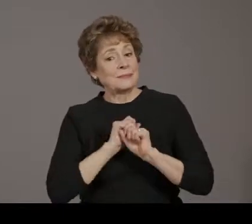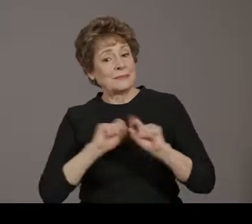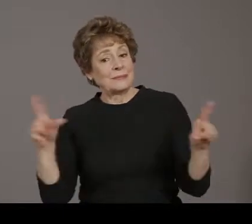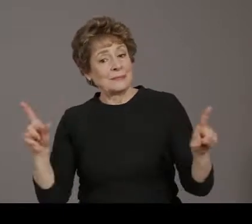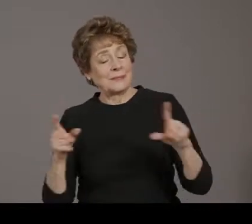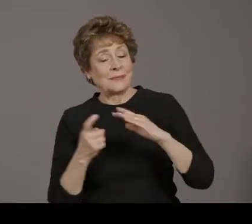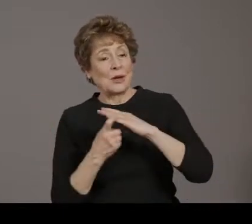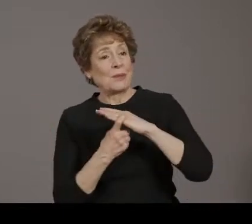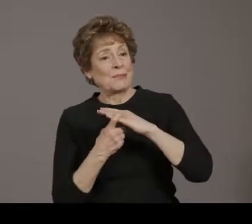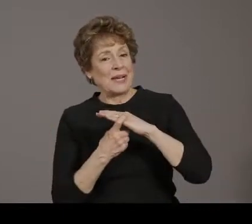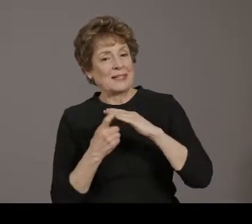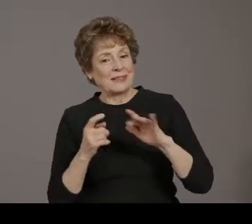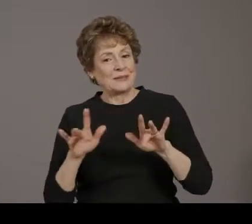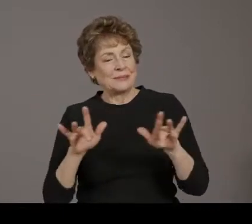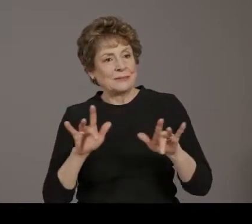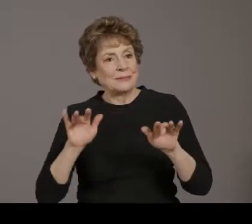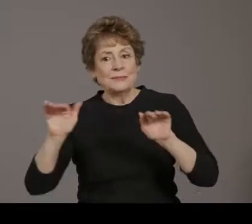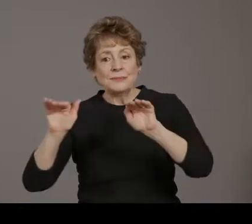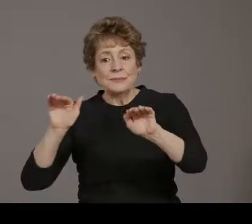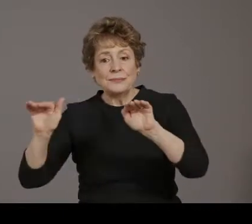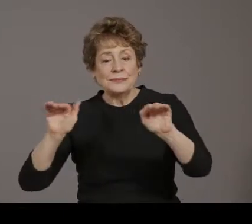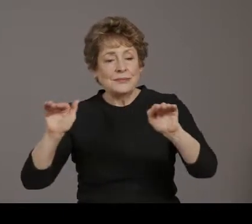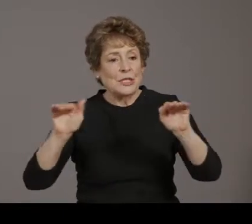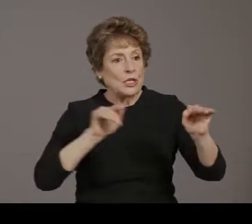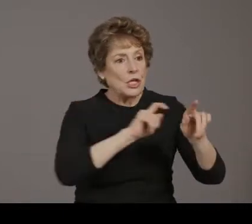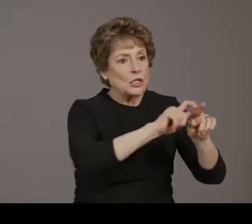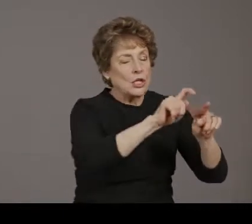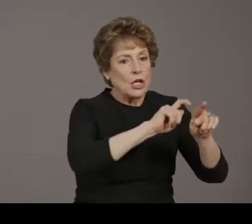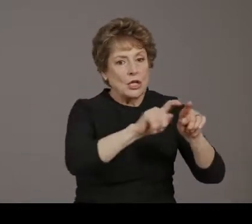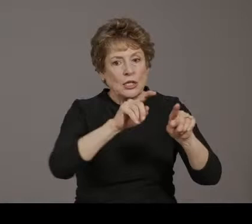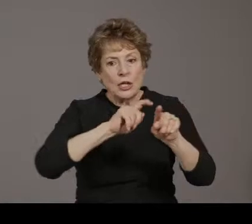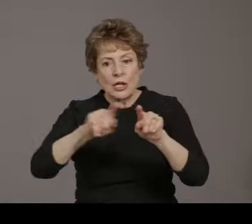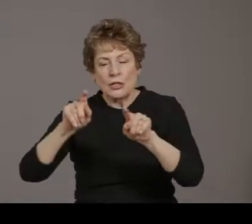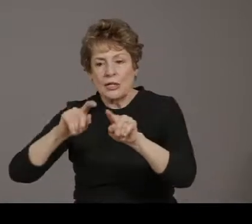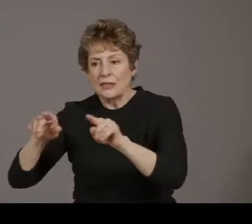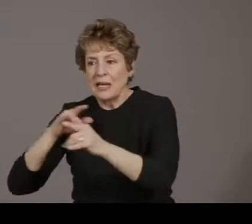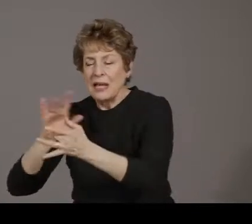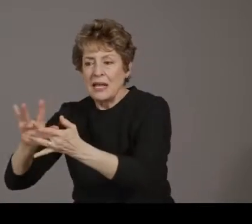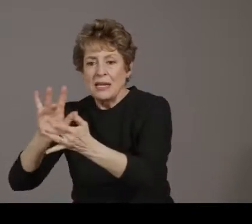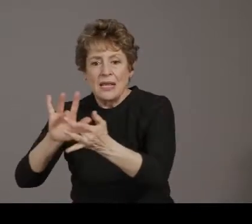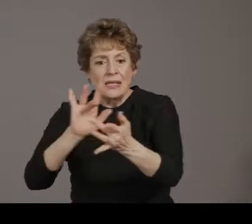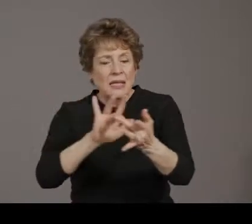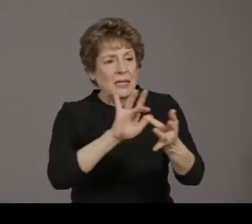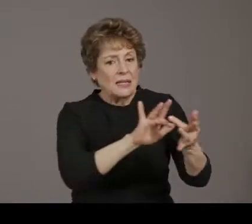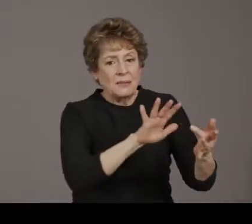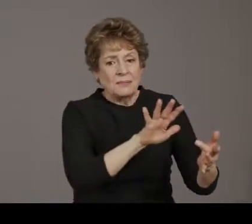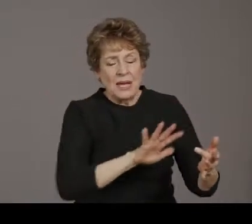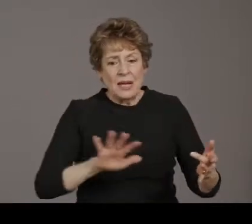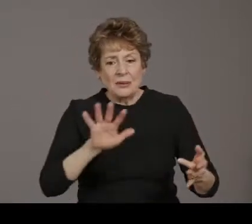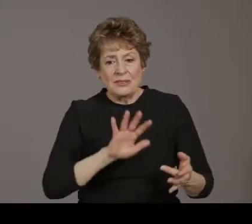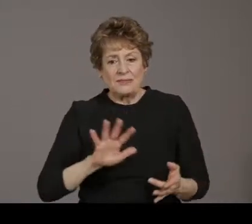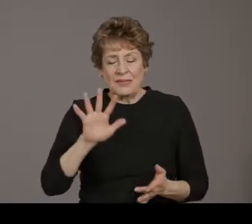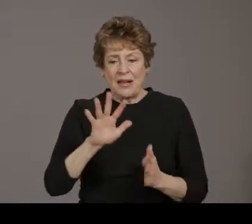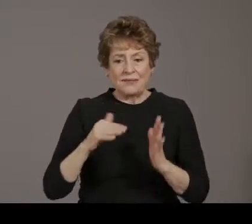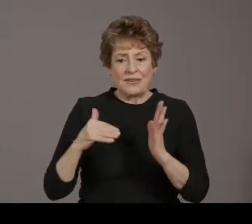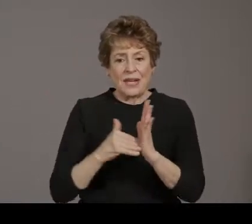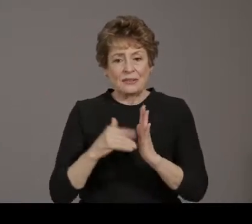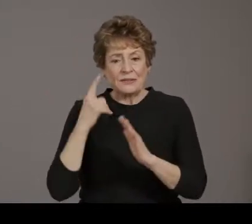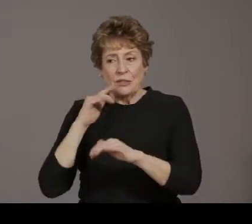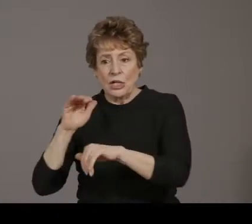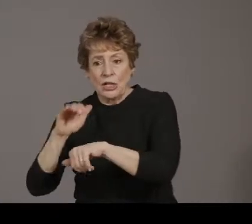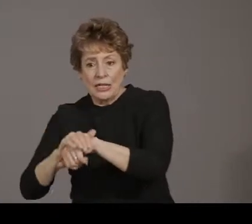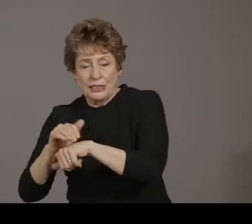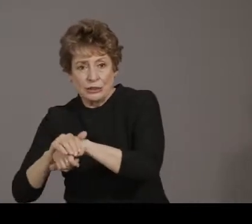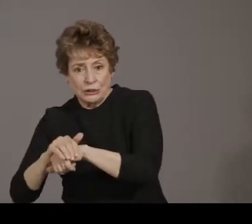left a live answer or a answering machine message. And for the Spanish one, we left over 6,000 messages.